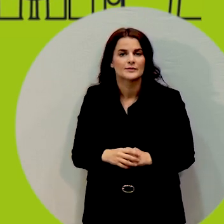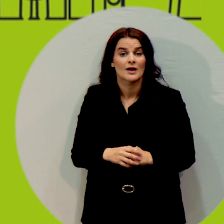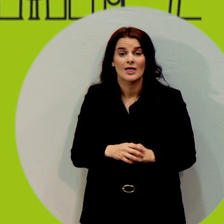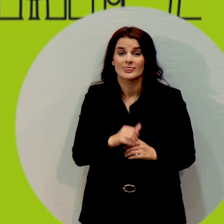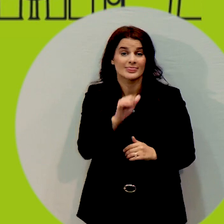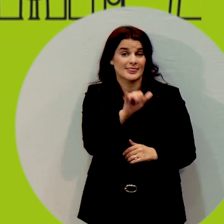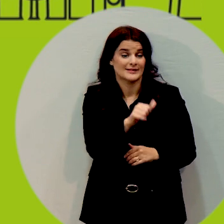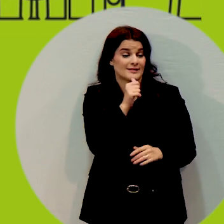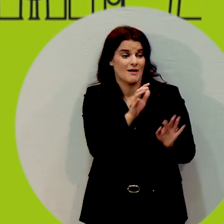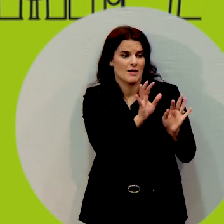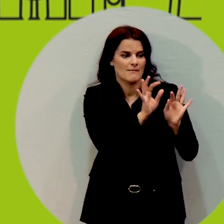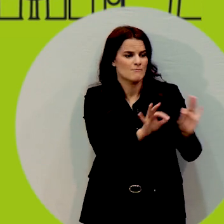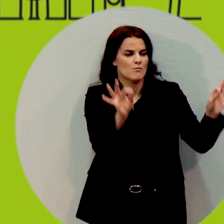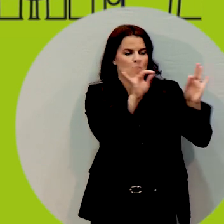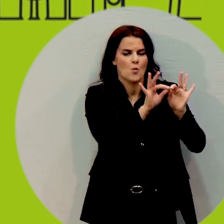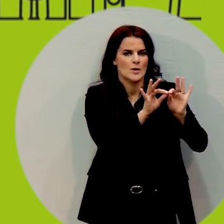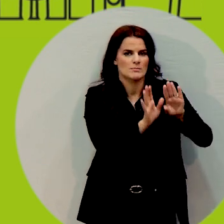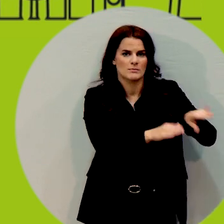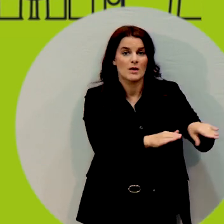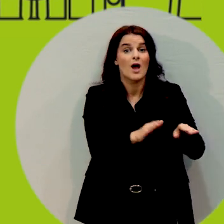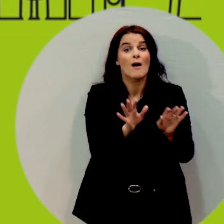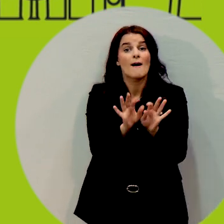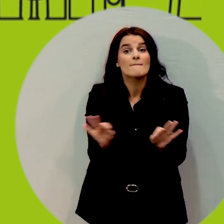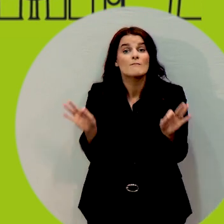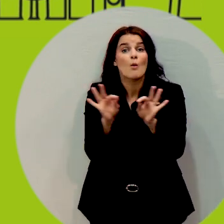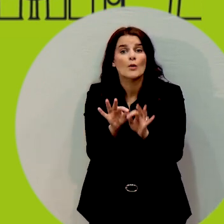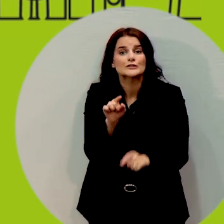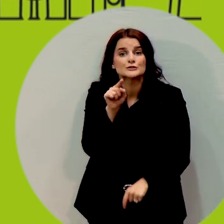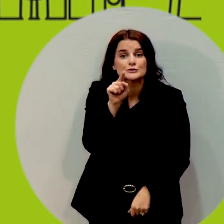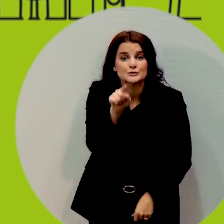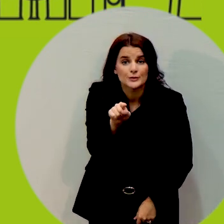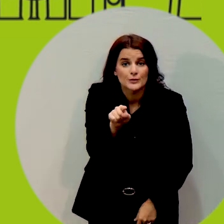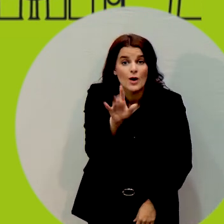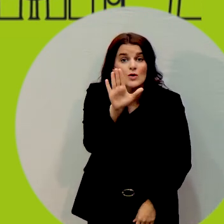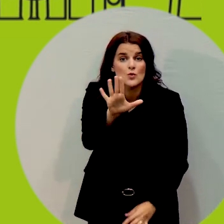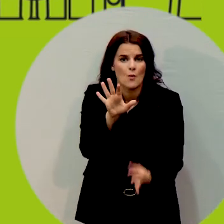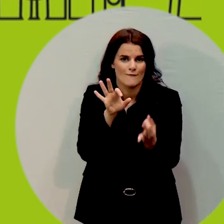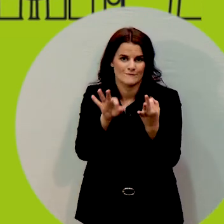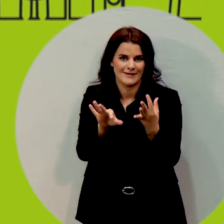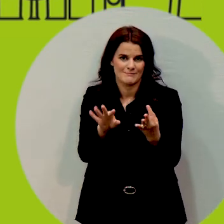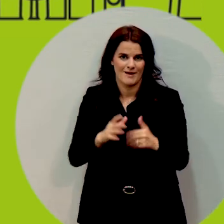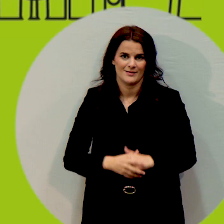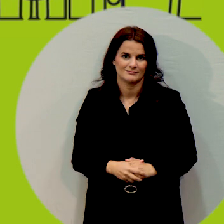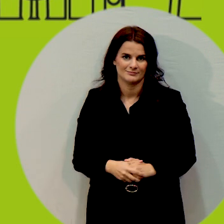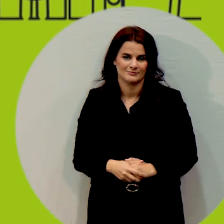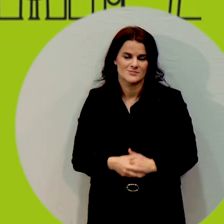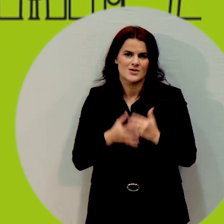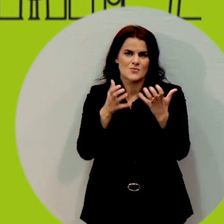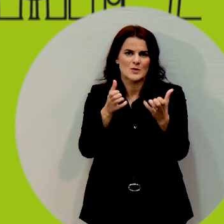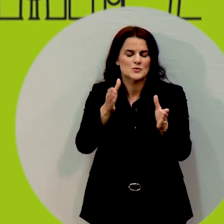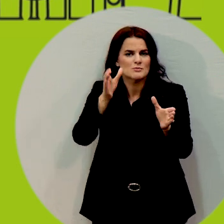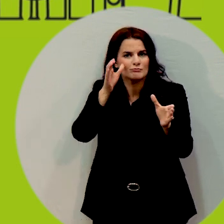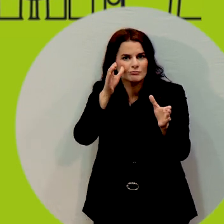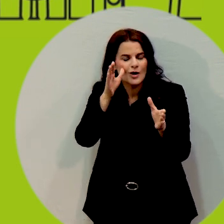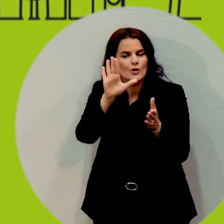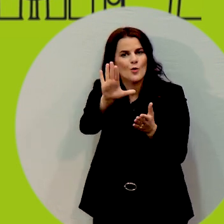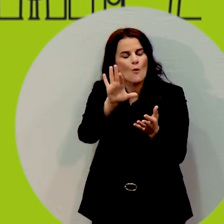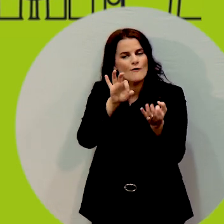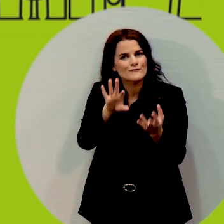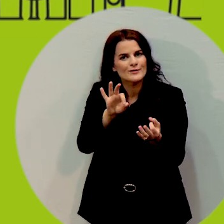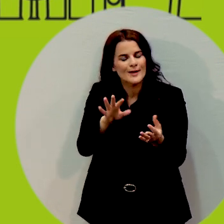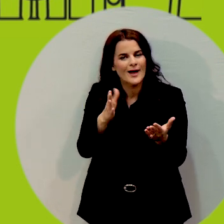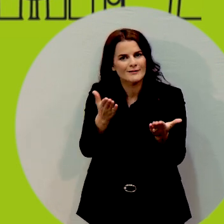we want to hear from you these parks belong to you the community